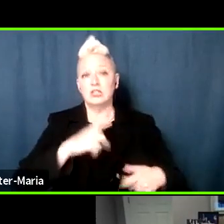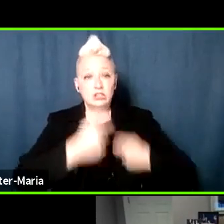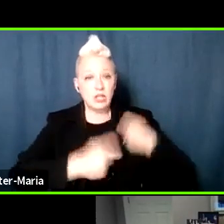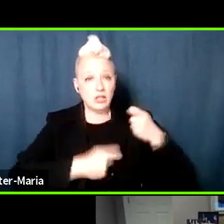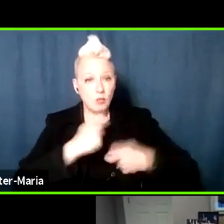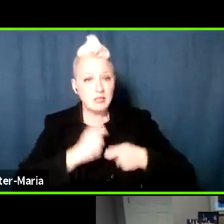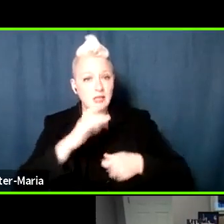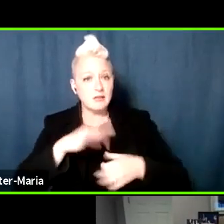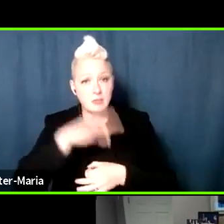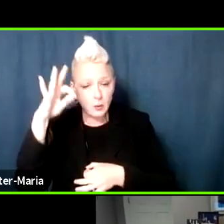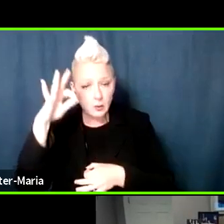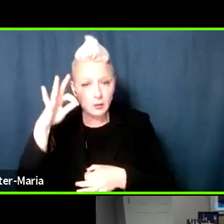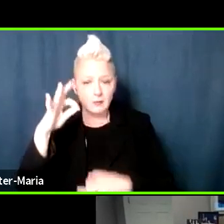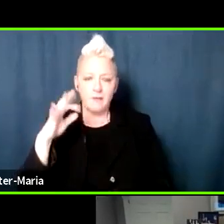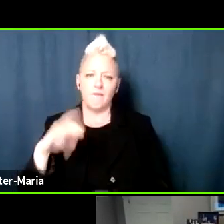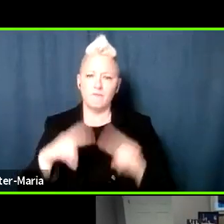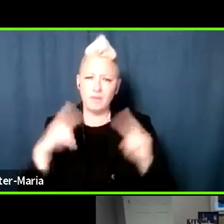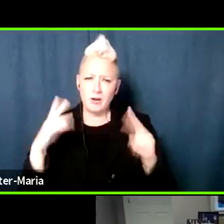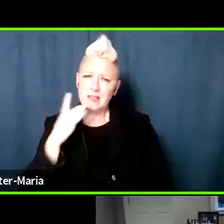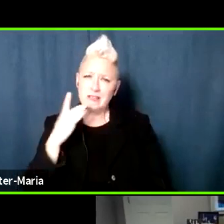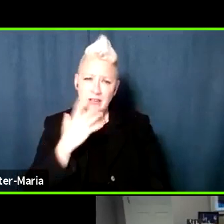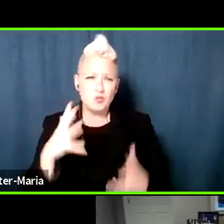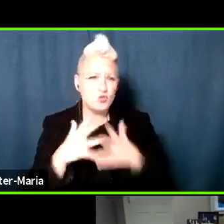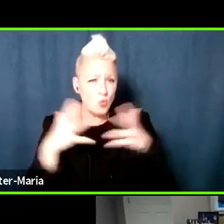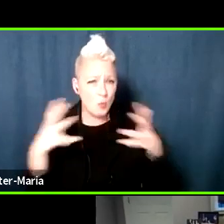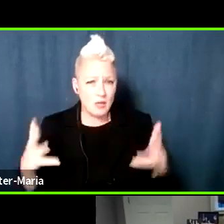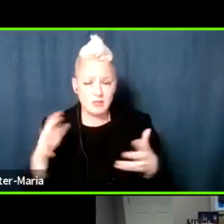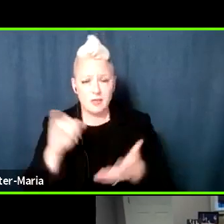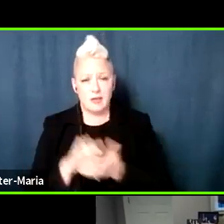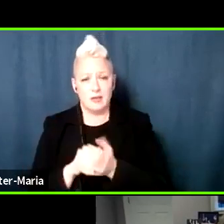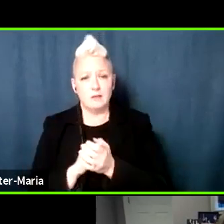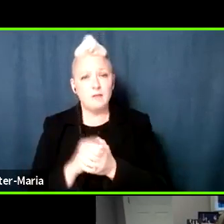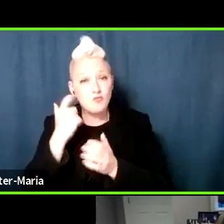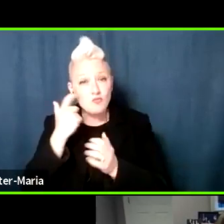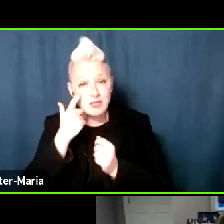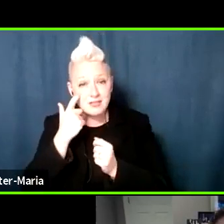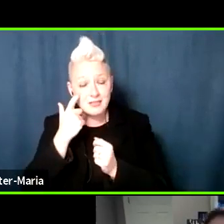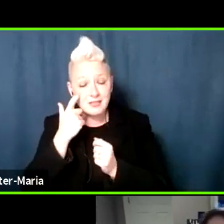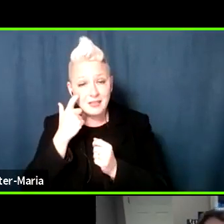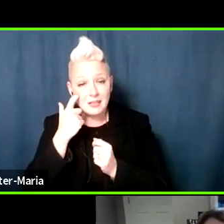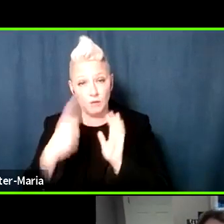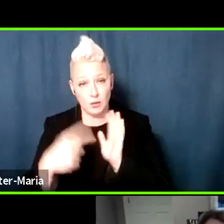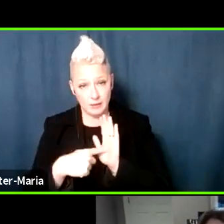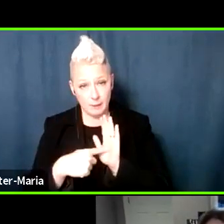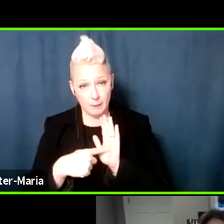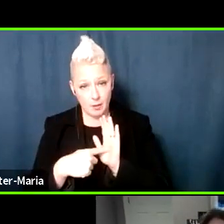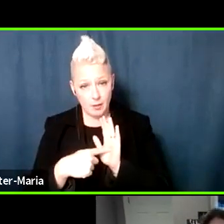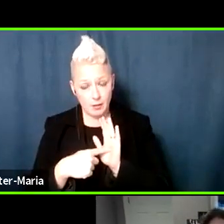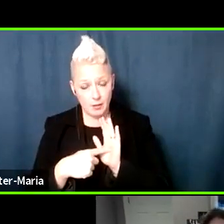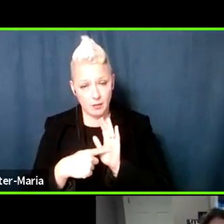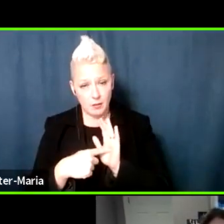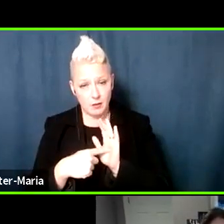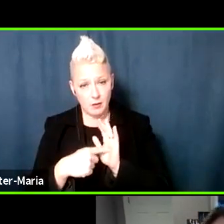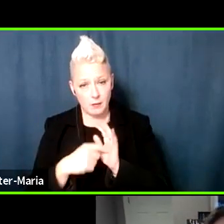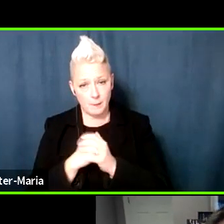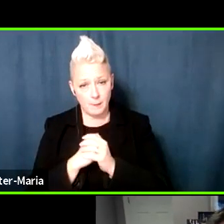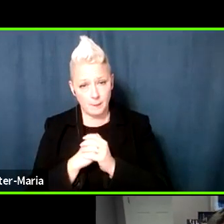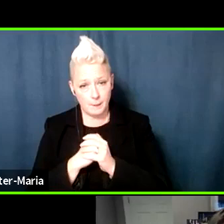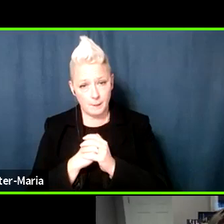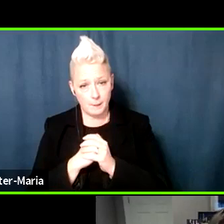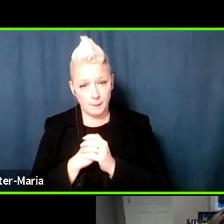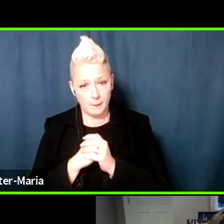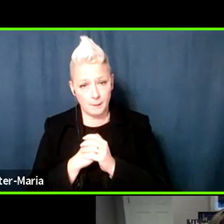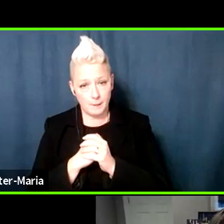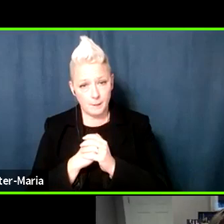feel very fortunate. There's so much of, I noted recently that for example, the collection of, of items